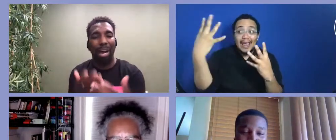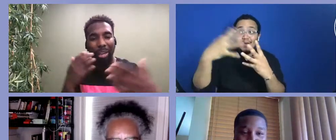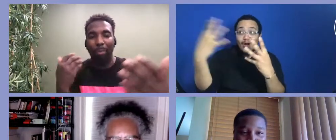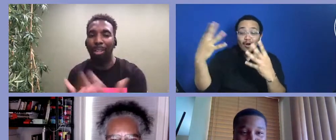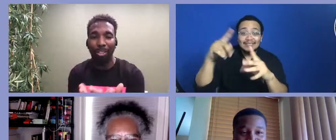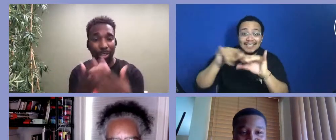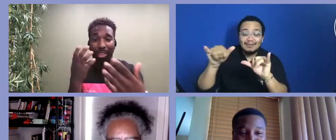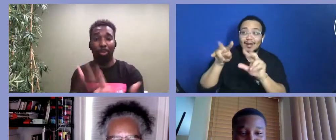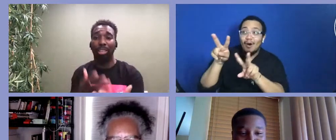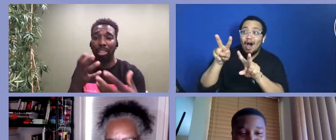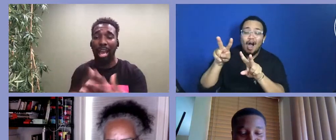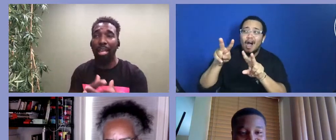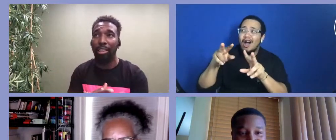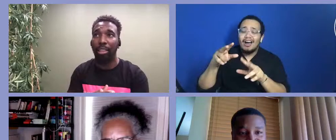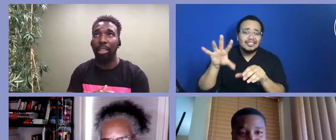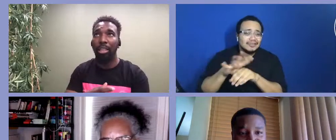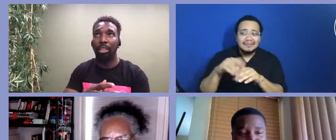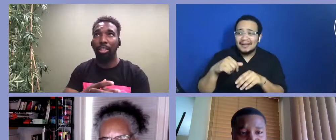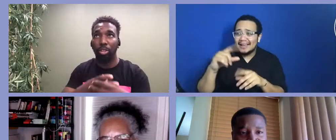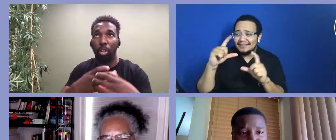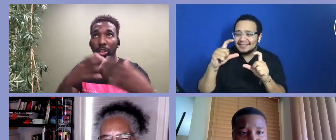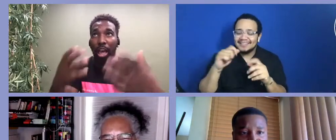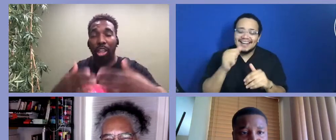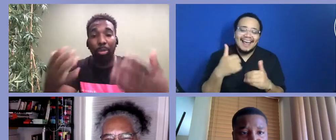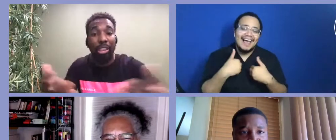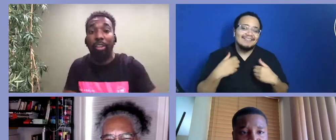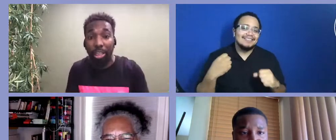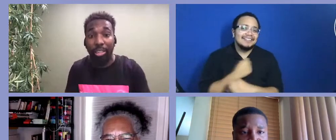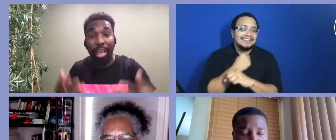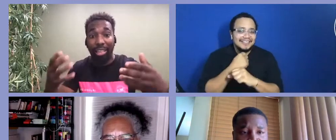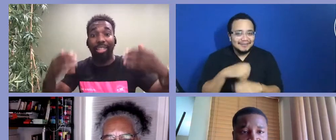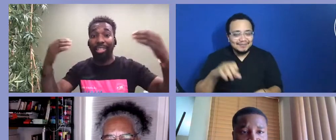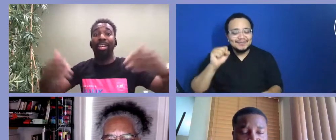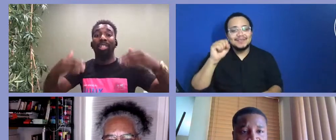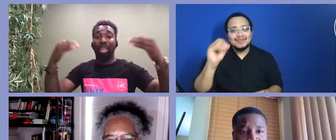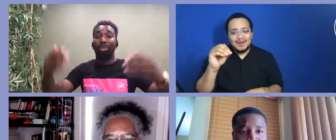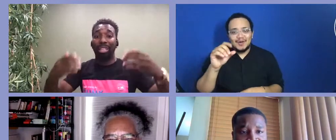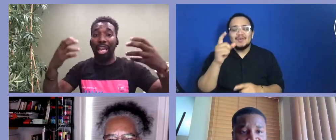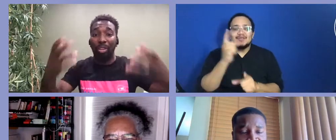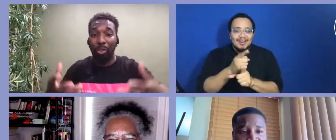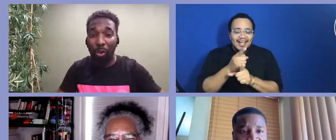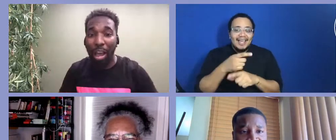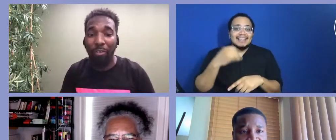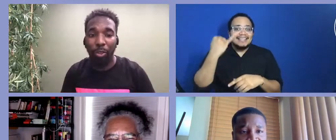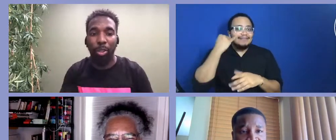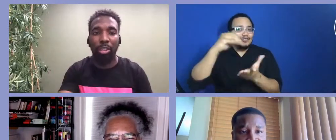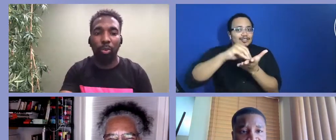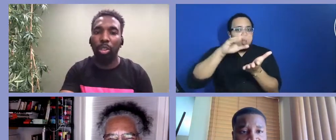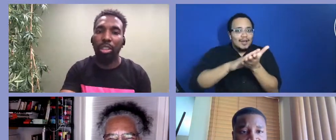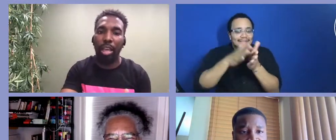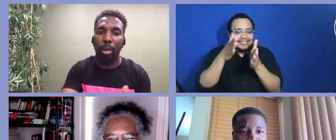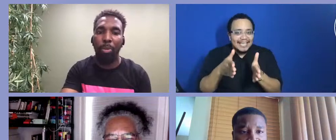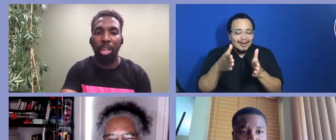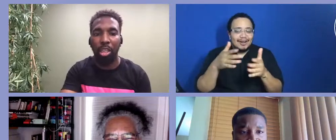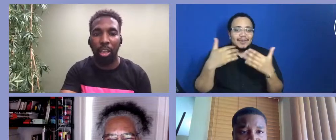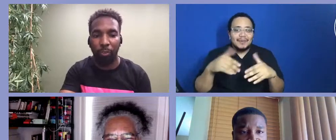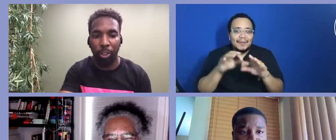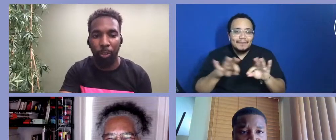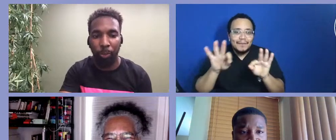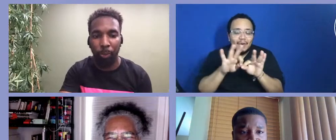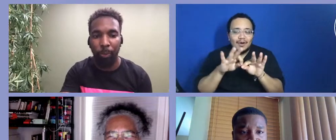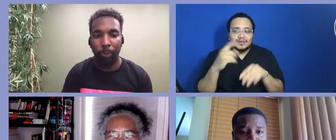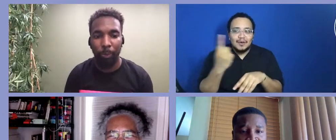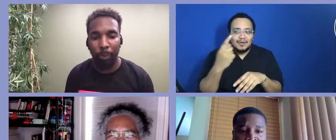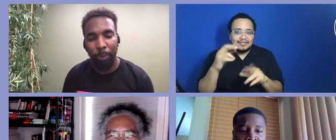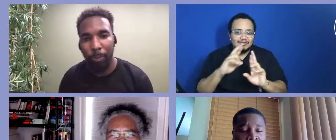But Imani, about you, like, especially as a, you know, documentarian, like, something that you go after, what is, what's that opinion like